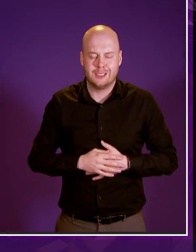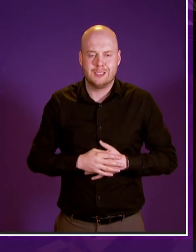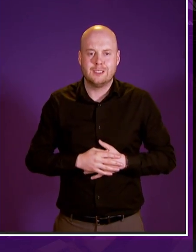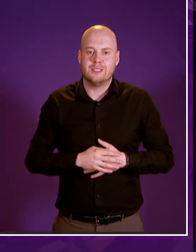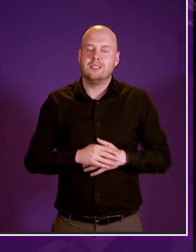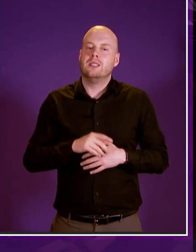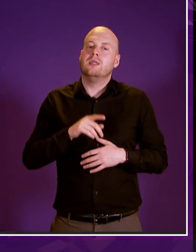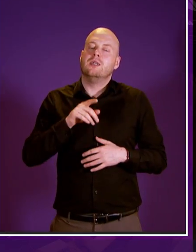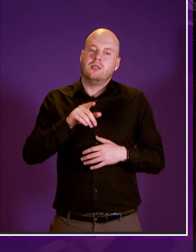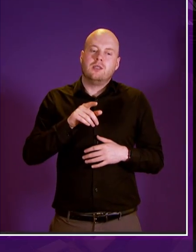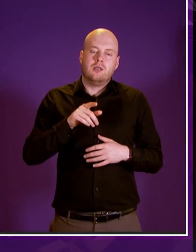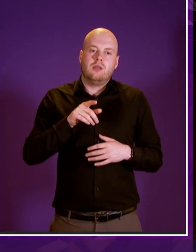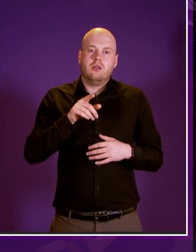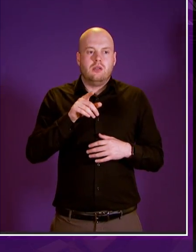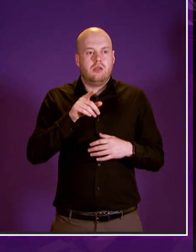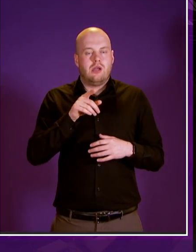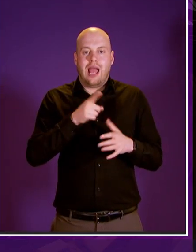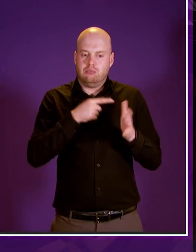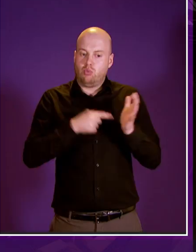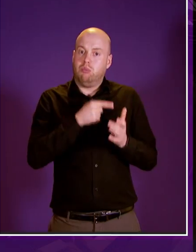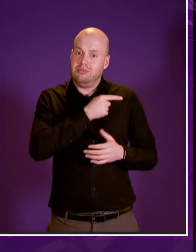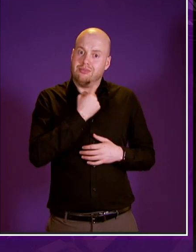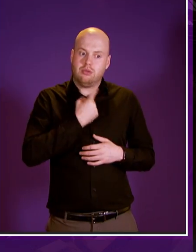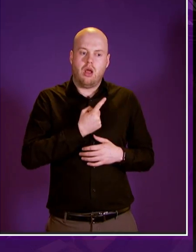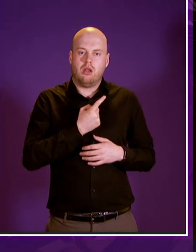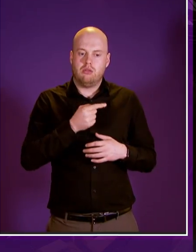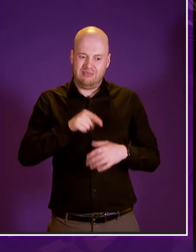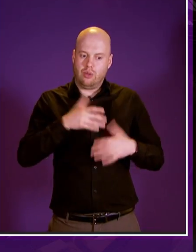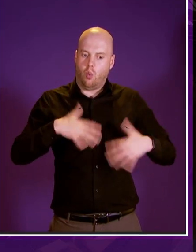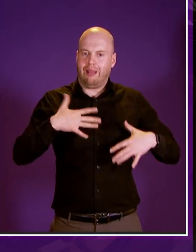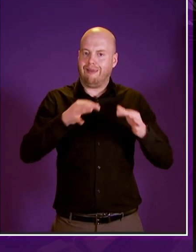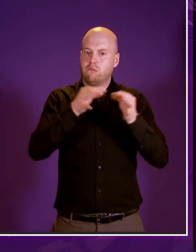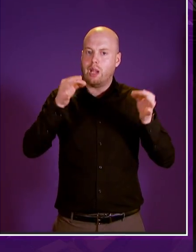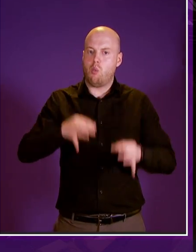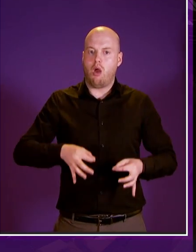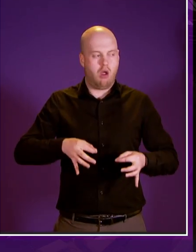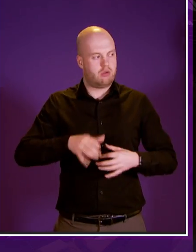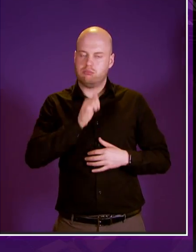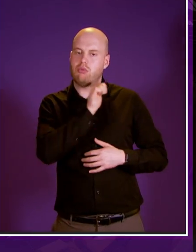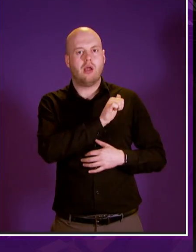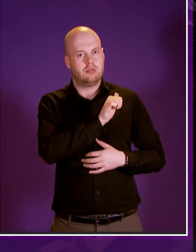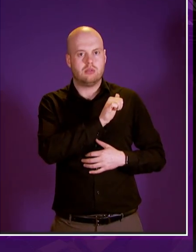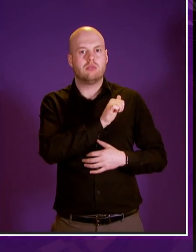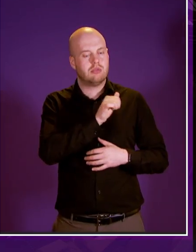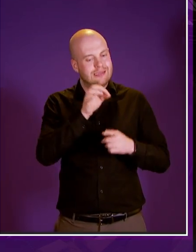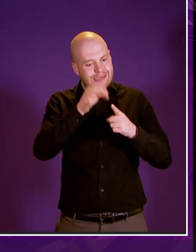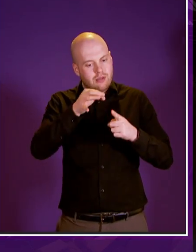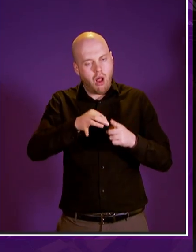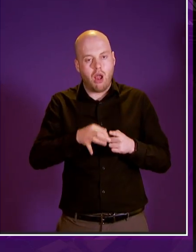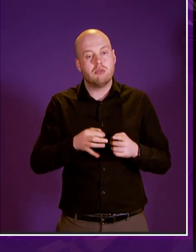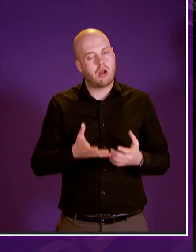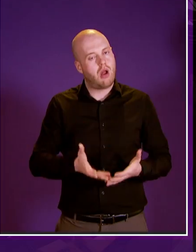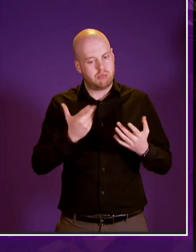tomkins that made the point that it's only a framework for the details still to come down the line by the form of regulation the social